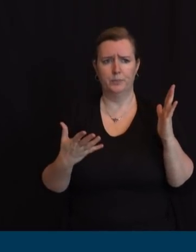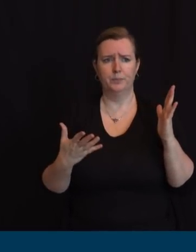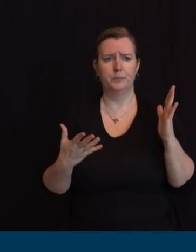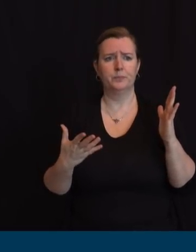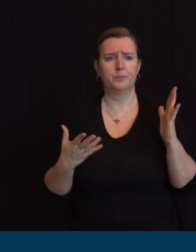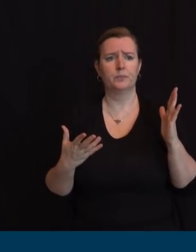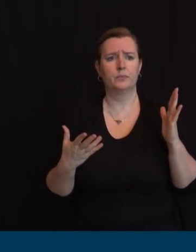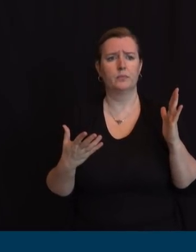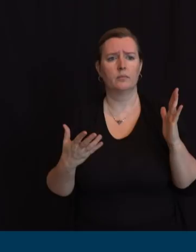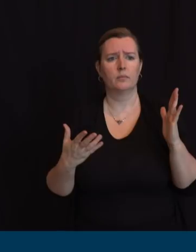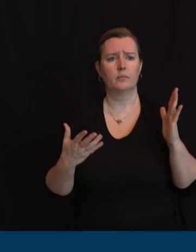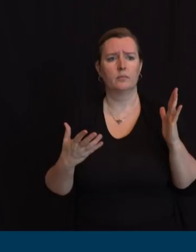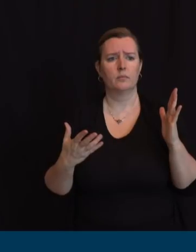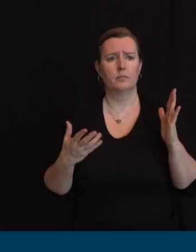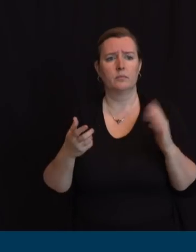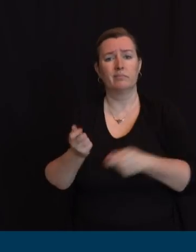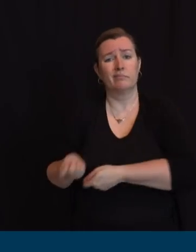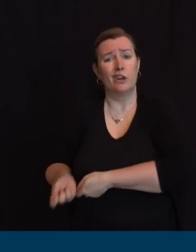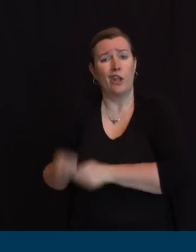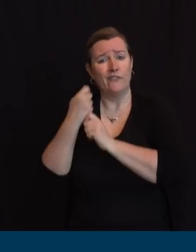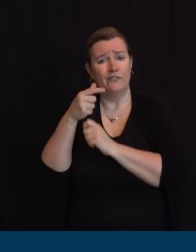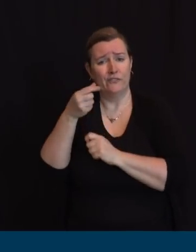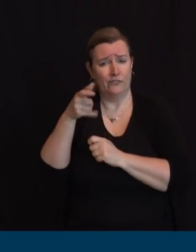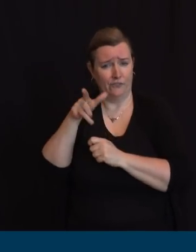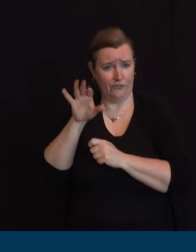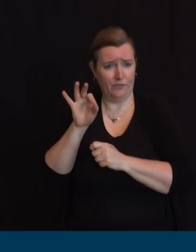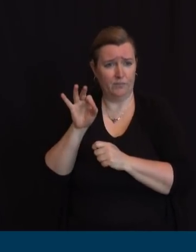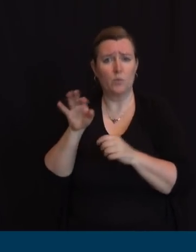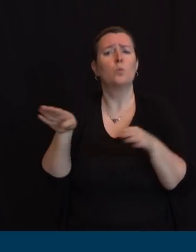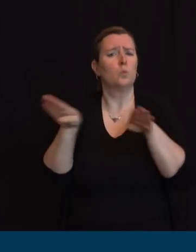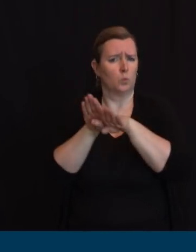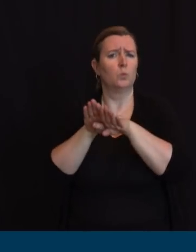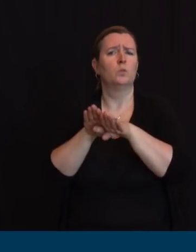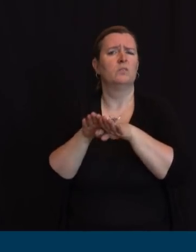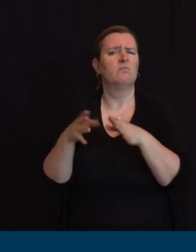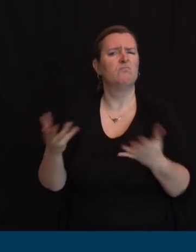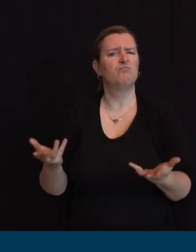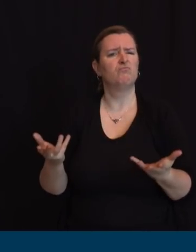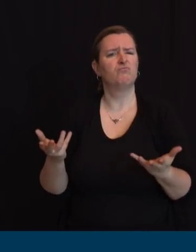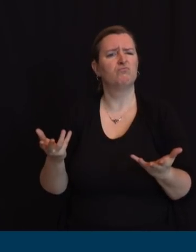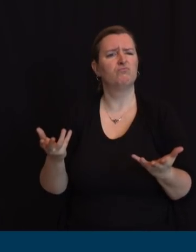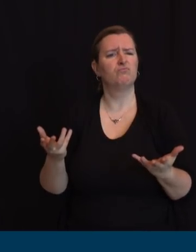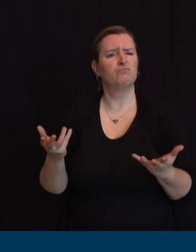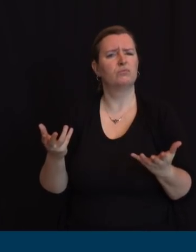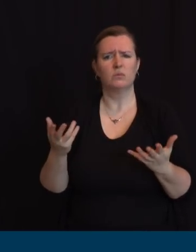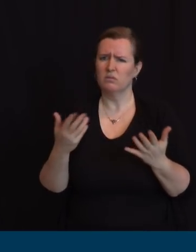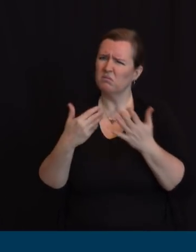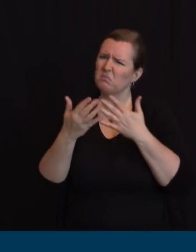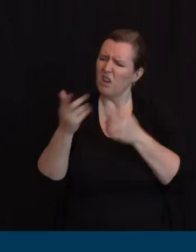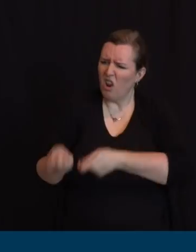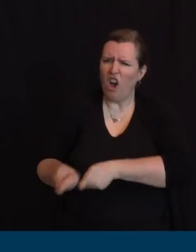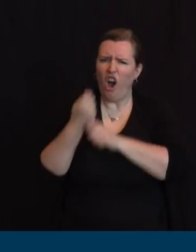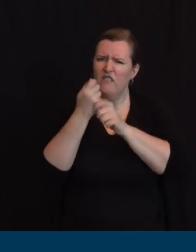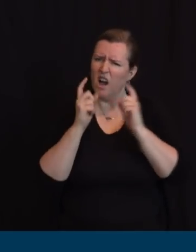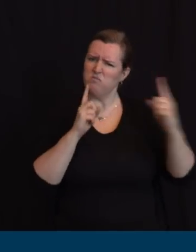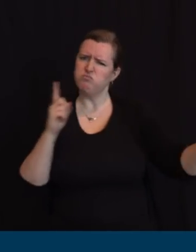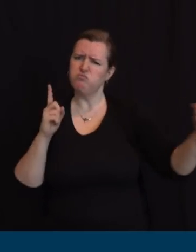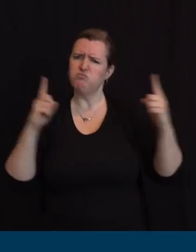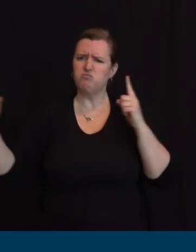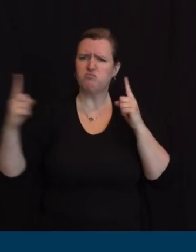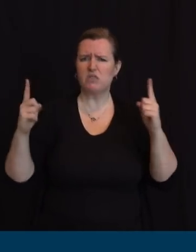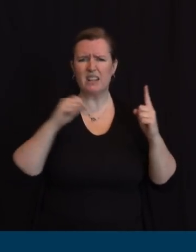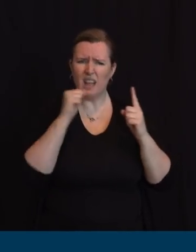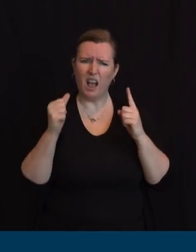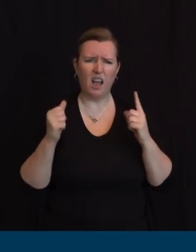convenience store in other words they're complaining they can't play golf in the fresh air but you can crowd in there and mangle that